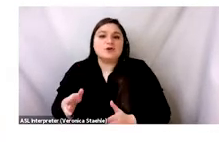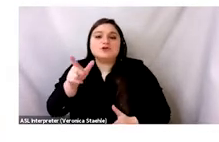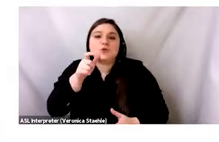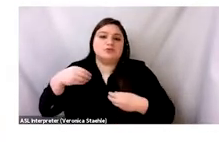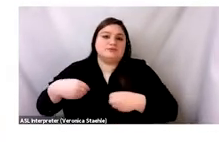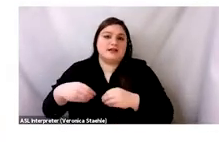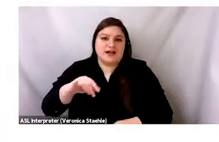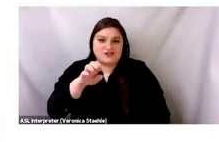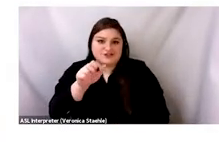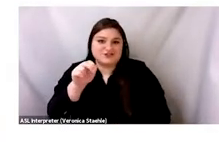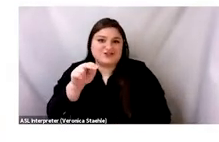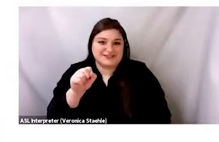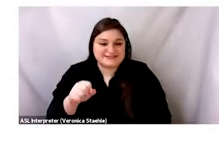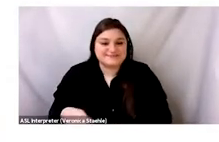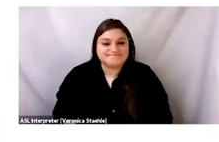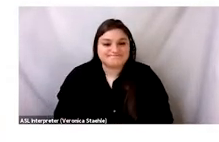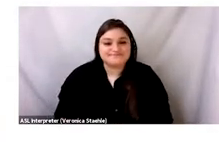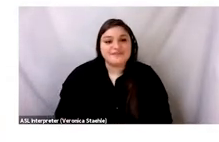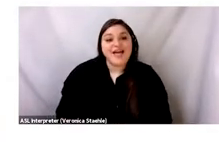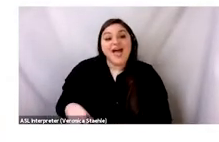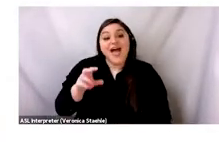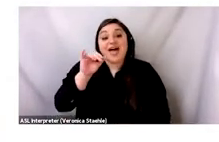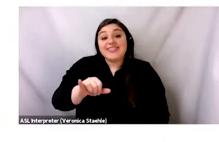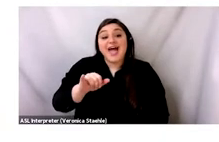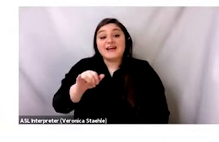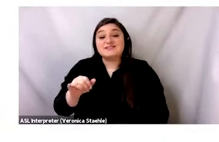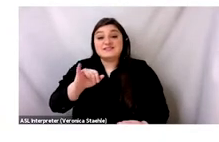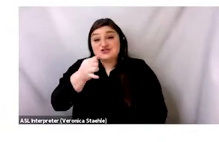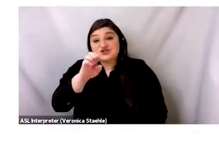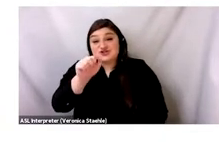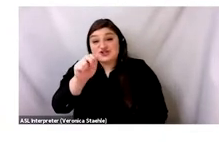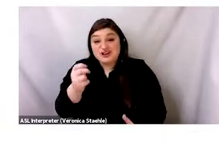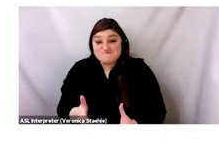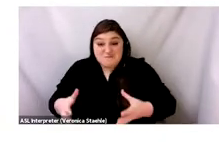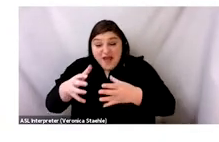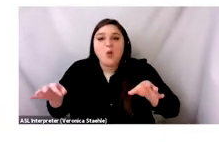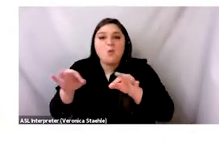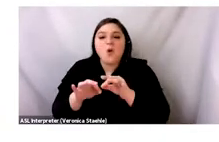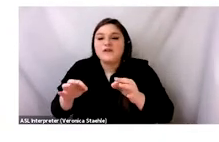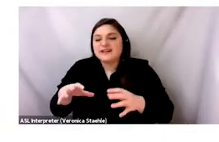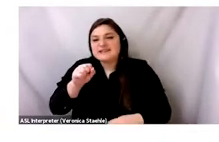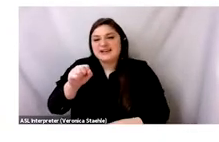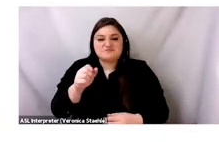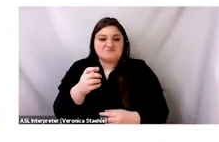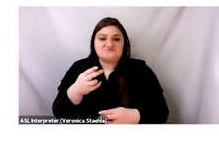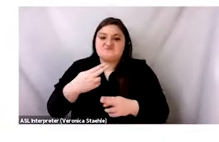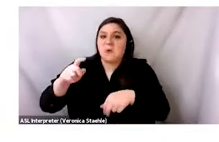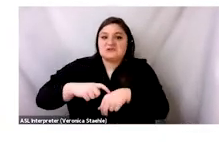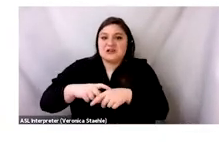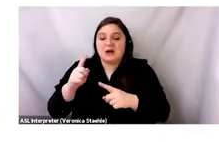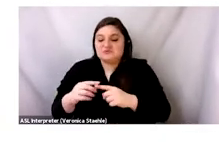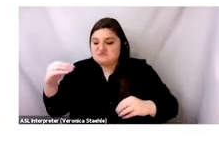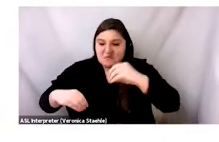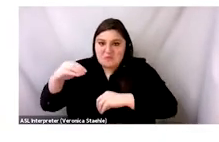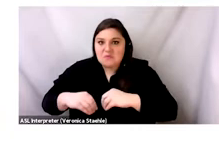Ghana in 2017, and it normally takes me about 25 minutes to assemble him. So this bale of jeans was exported by Canada to